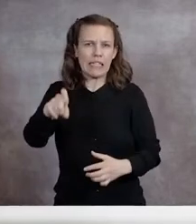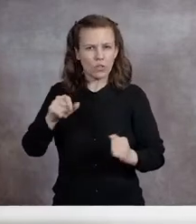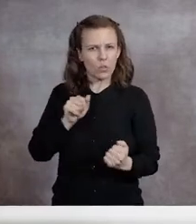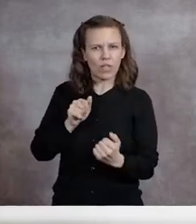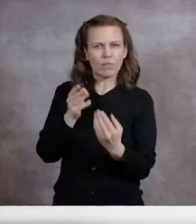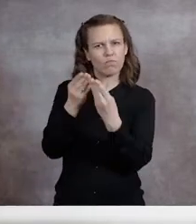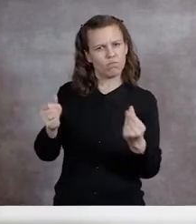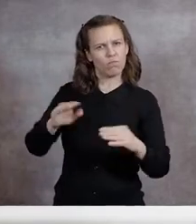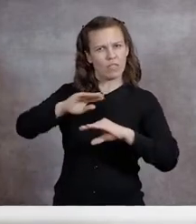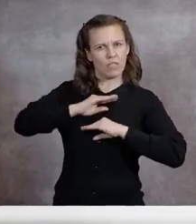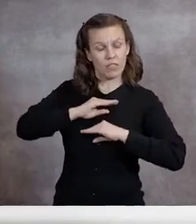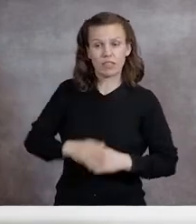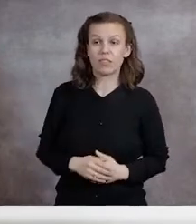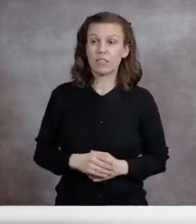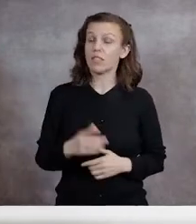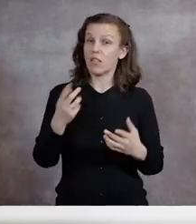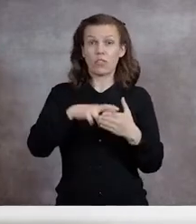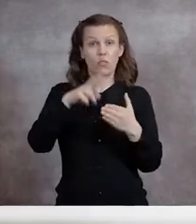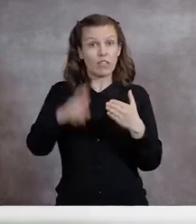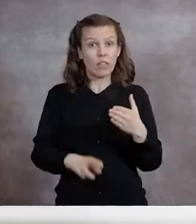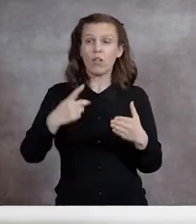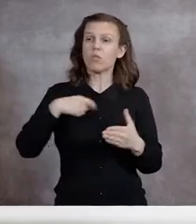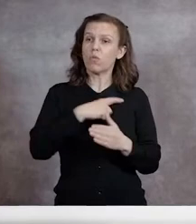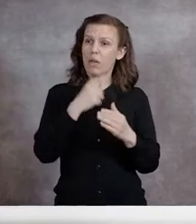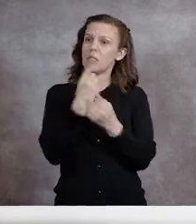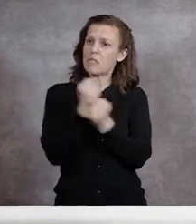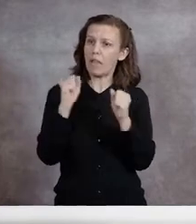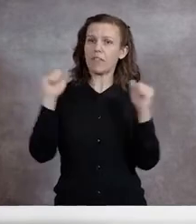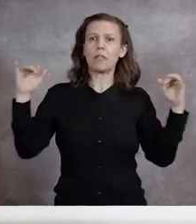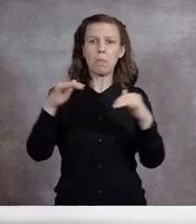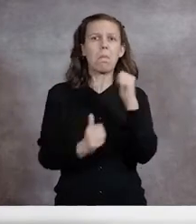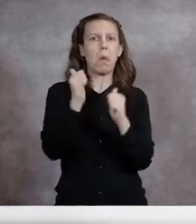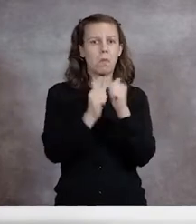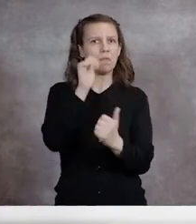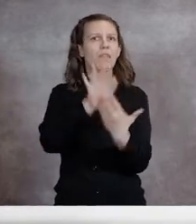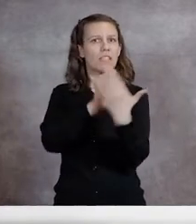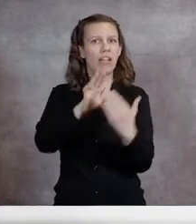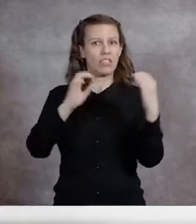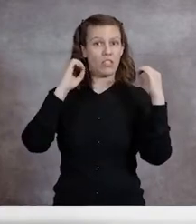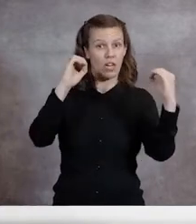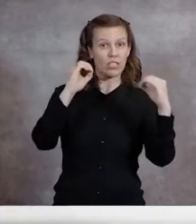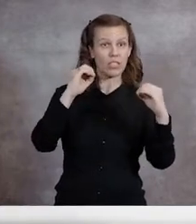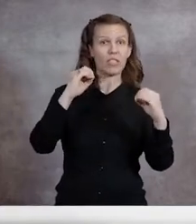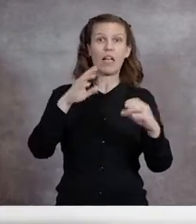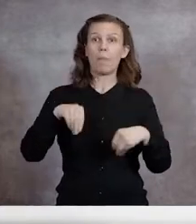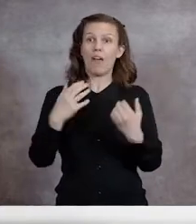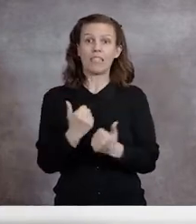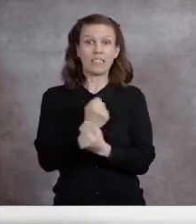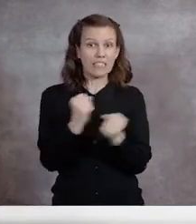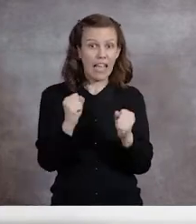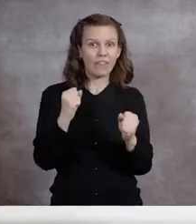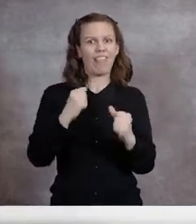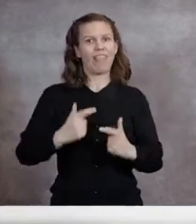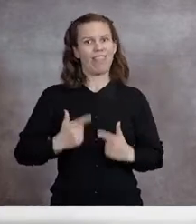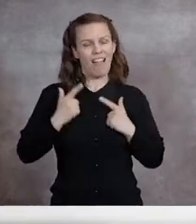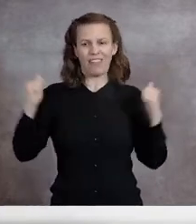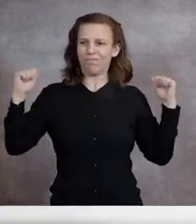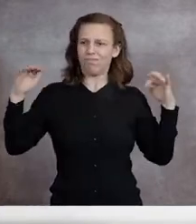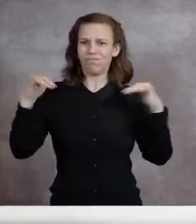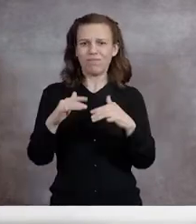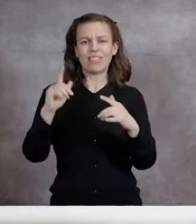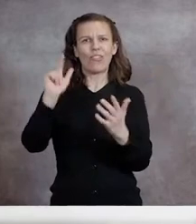we were able to safely return to largely in-person instruction and provide a safe, live commencement celebration